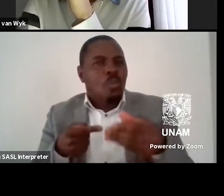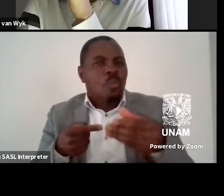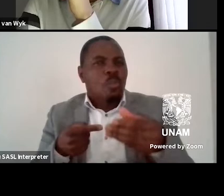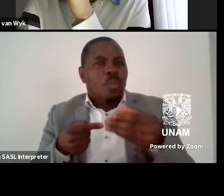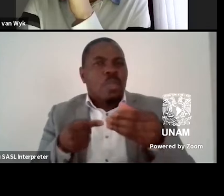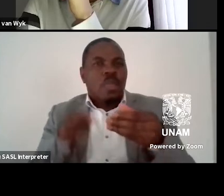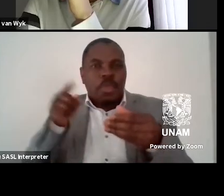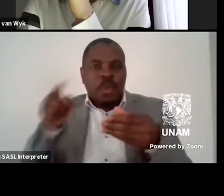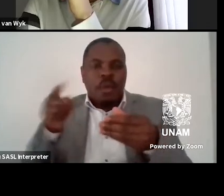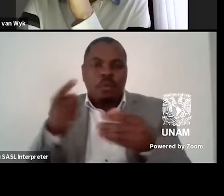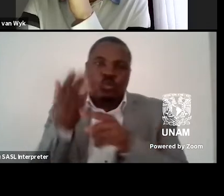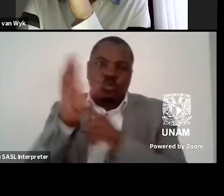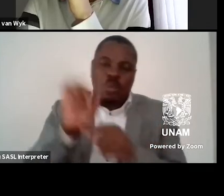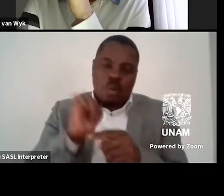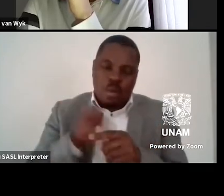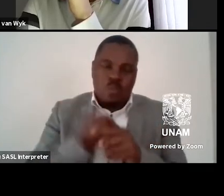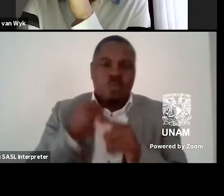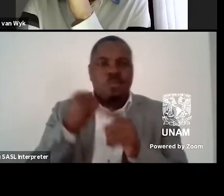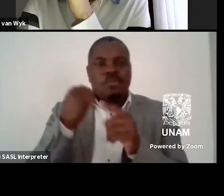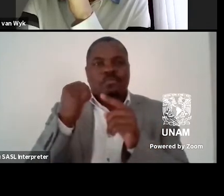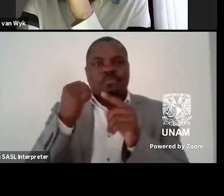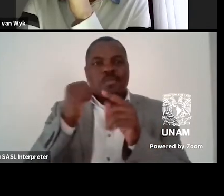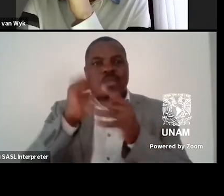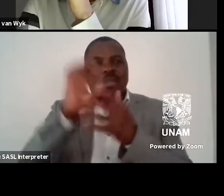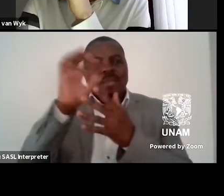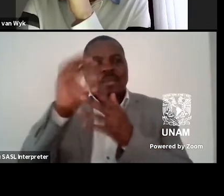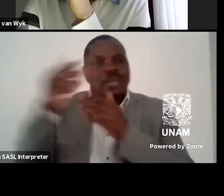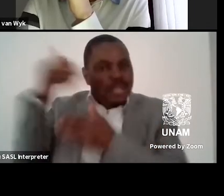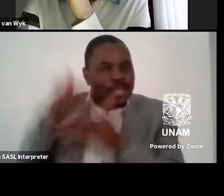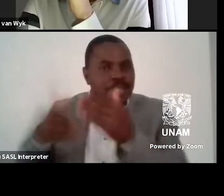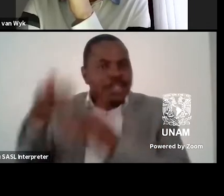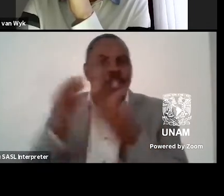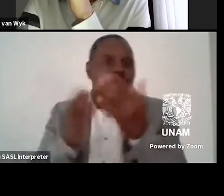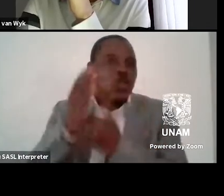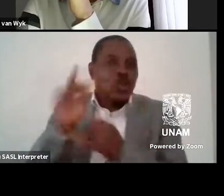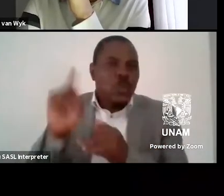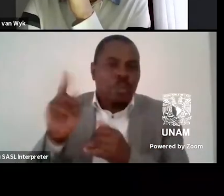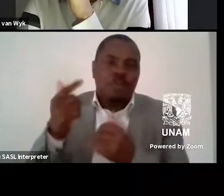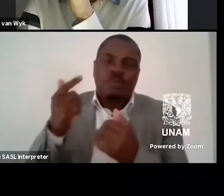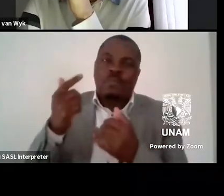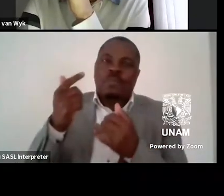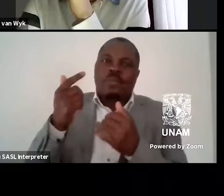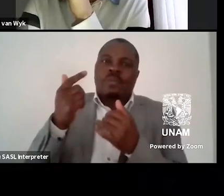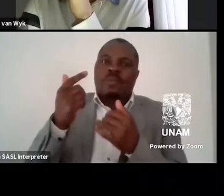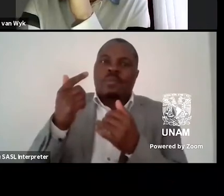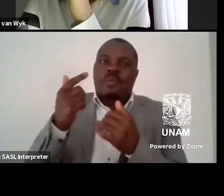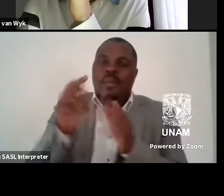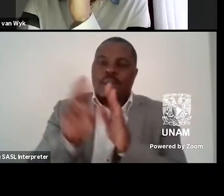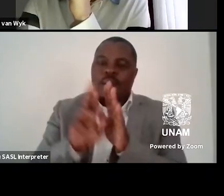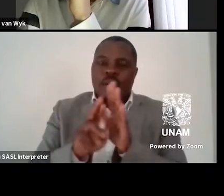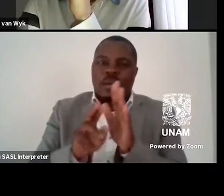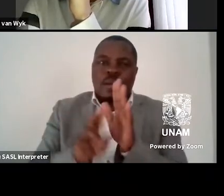explicates our history through, through a, through a representation of the city.